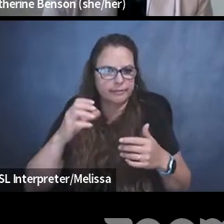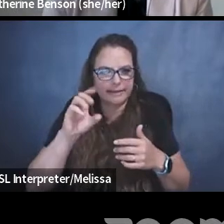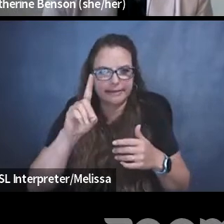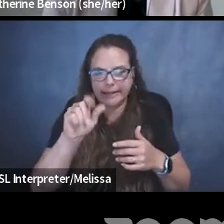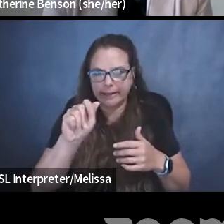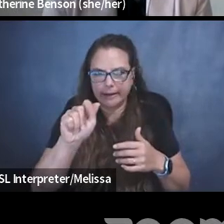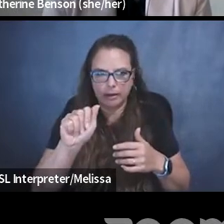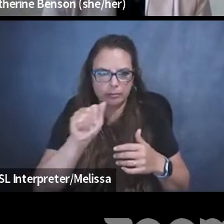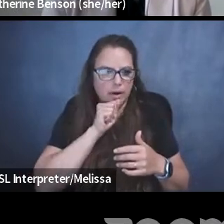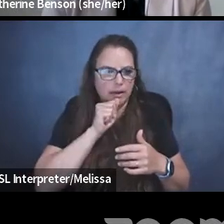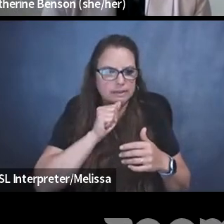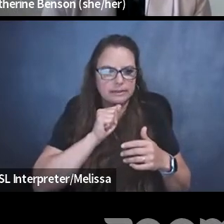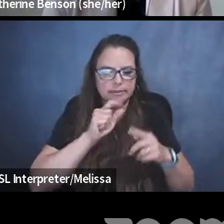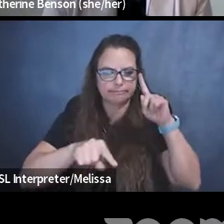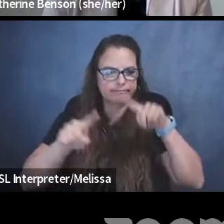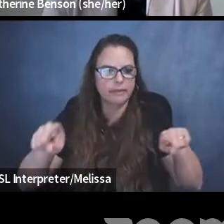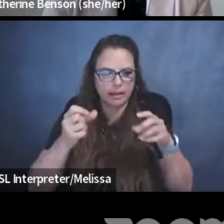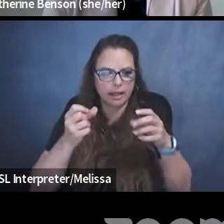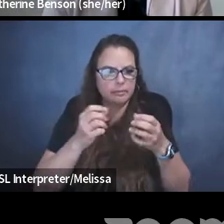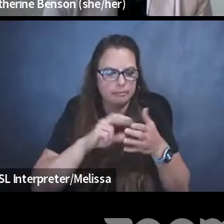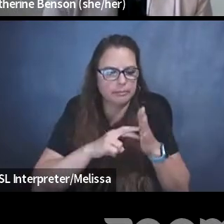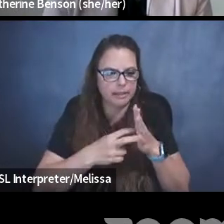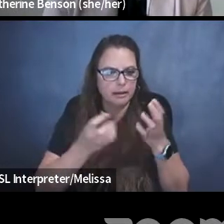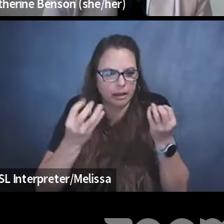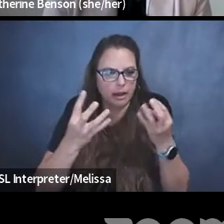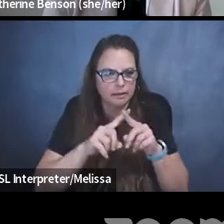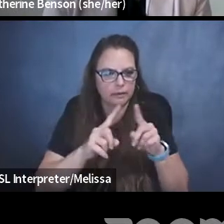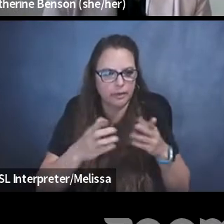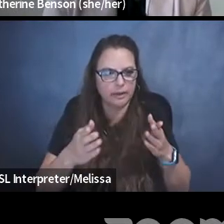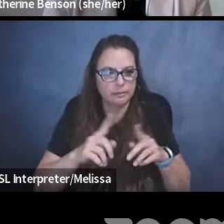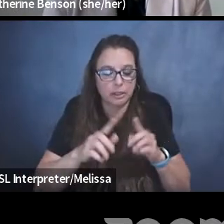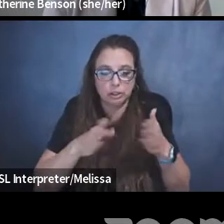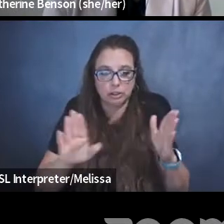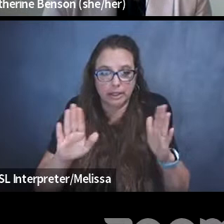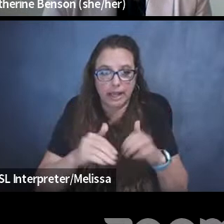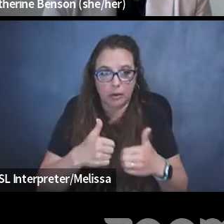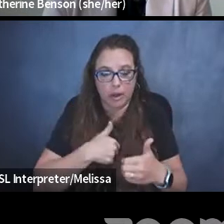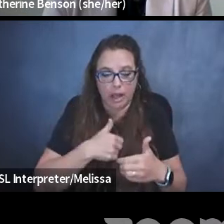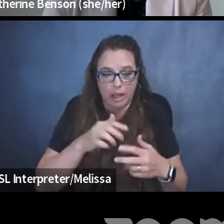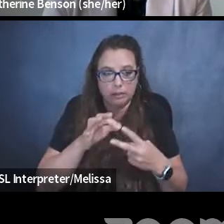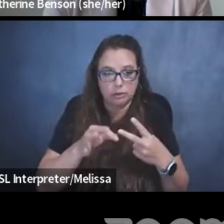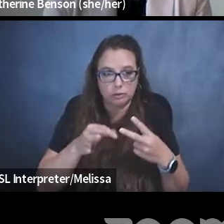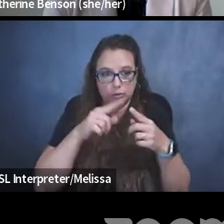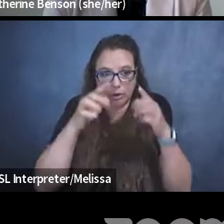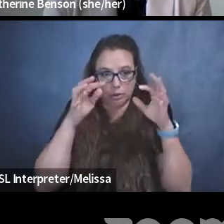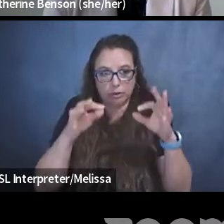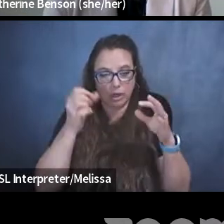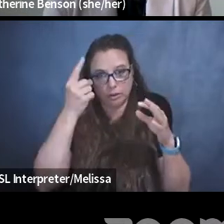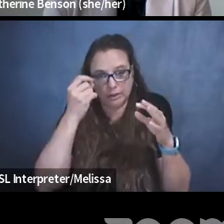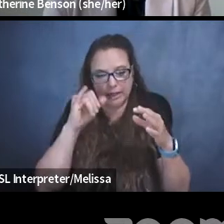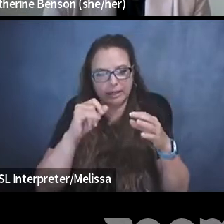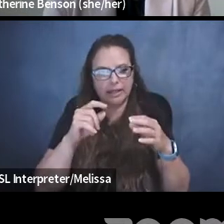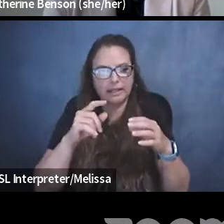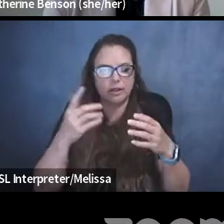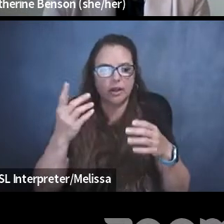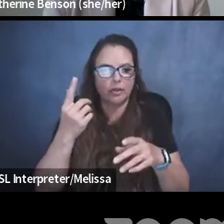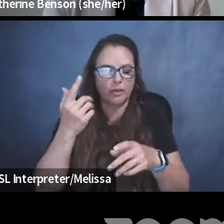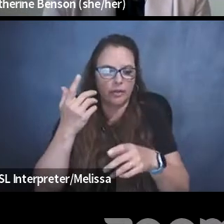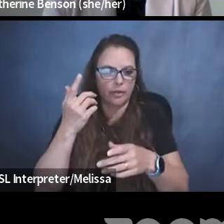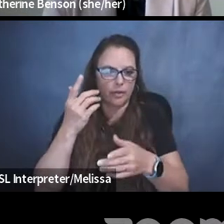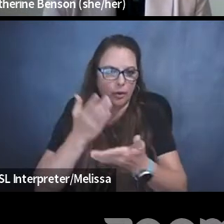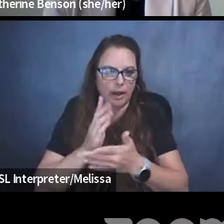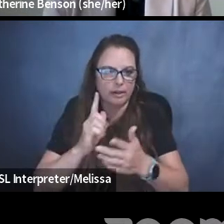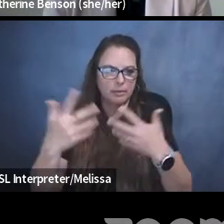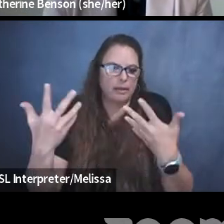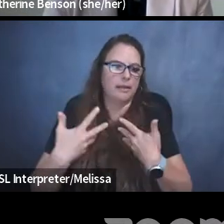of different things, but I think generally, think, you the way I choose to understand it is it's the right to be let alone. Looking at